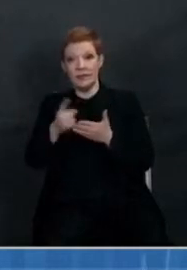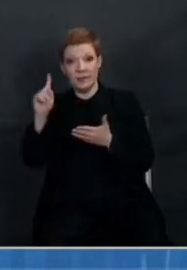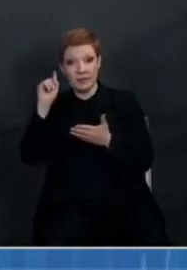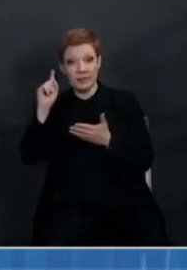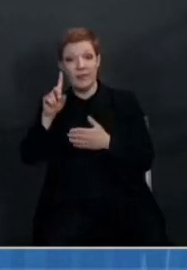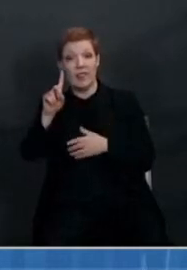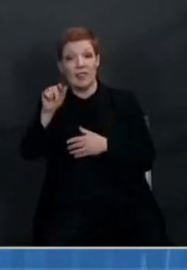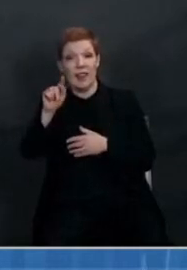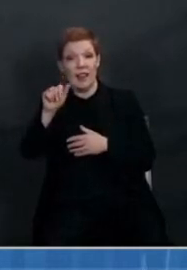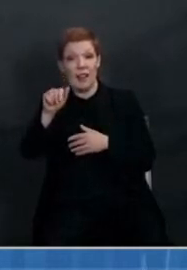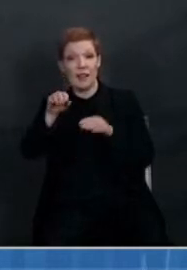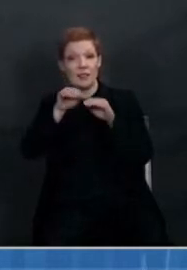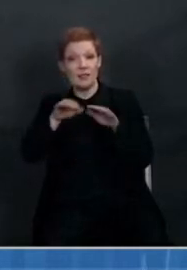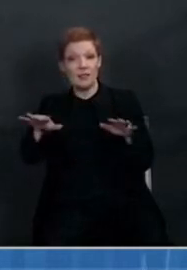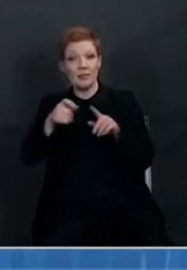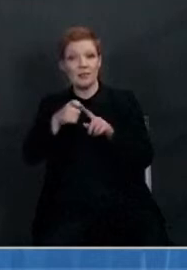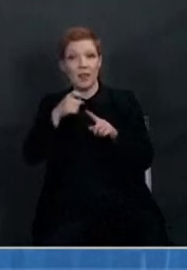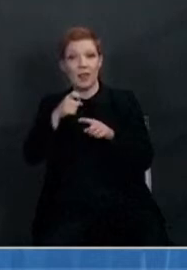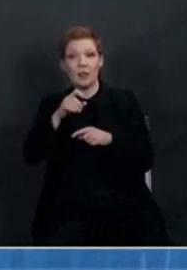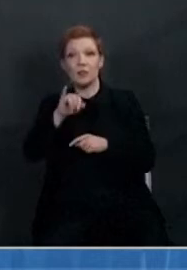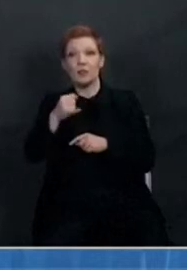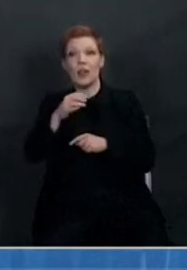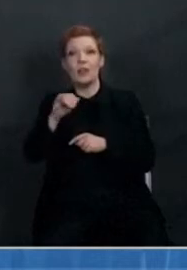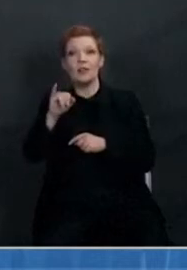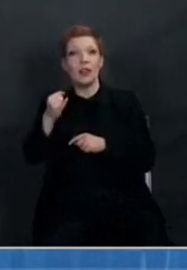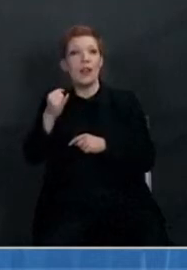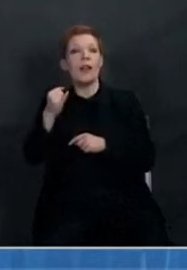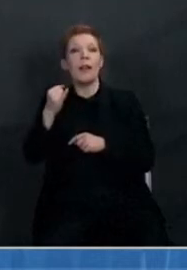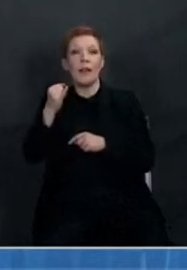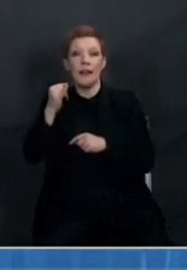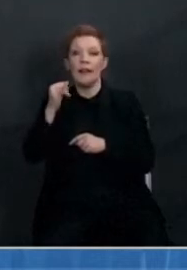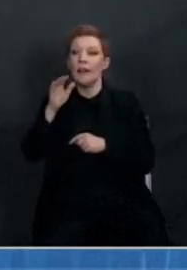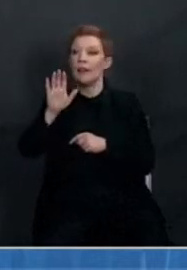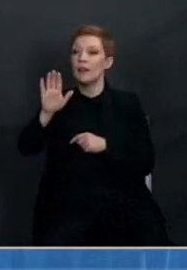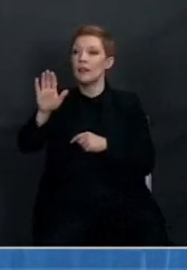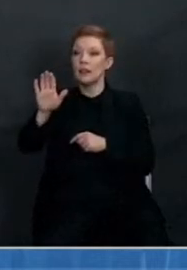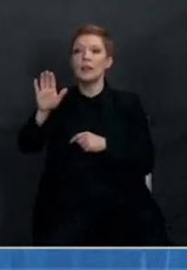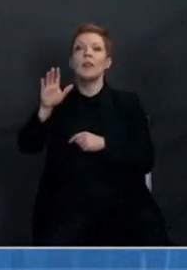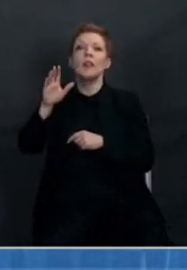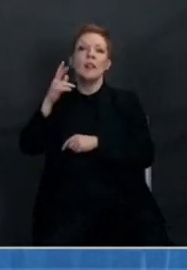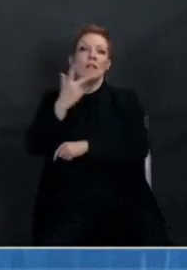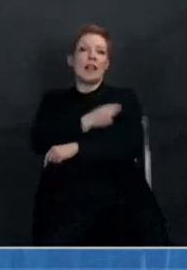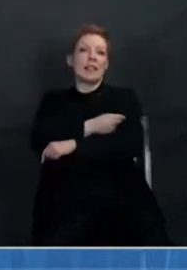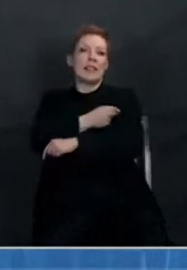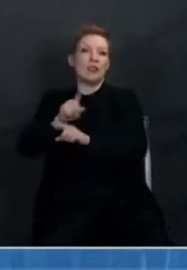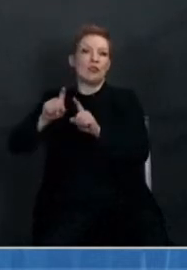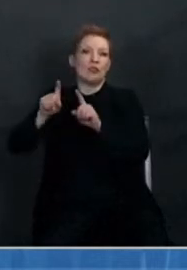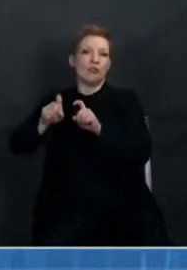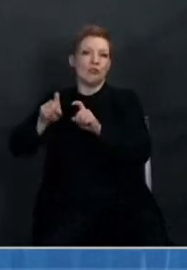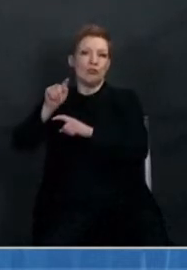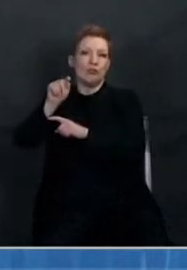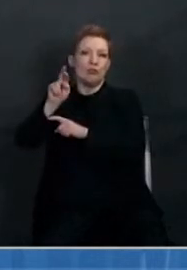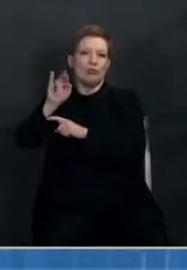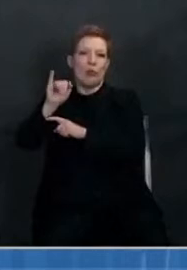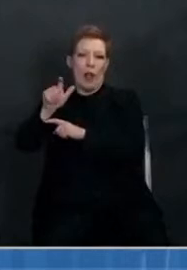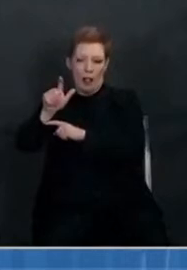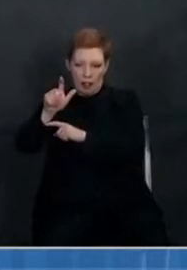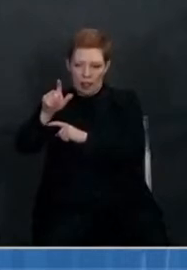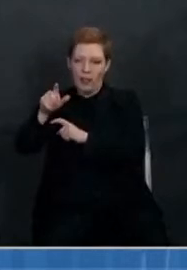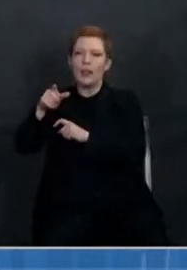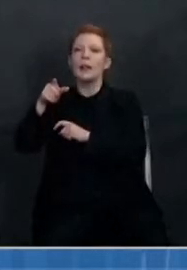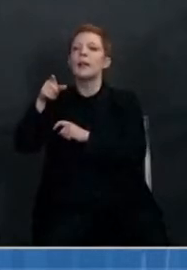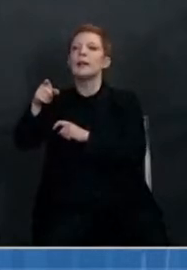that came out from the J&J Janssen vaccine trial, as well as information from the Novavax trial,